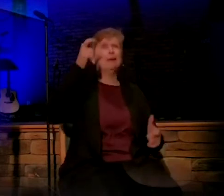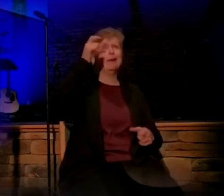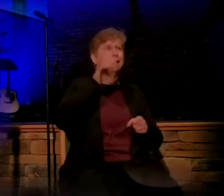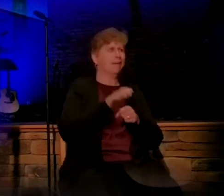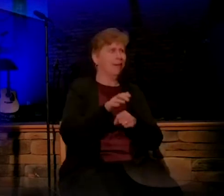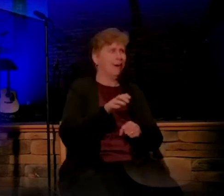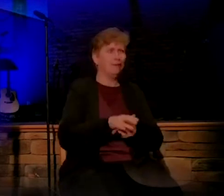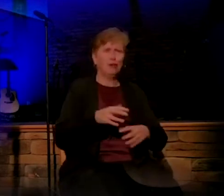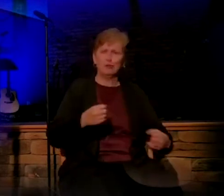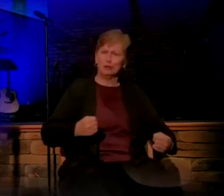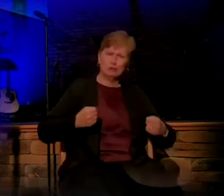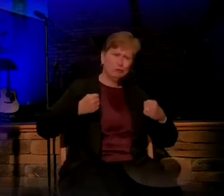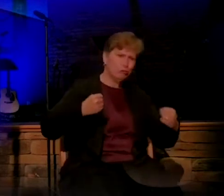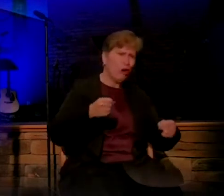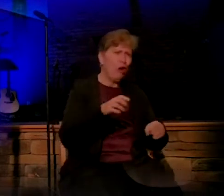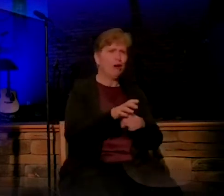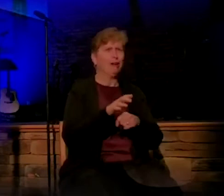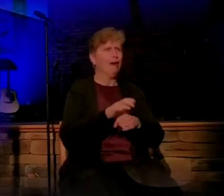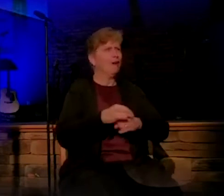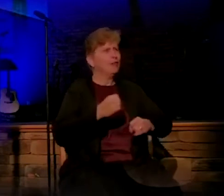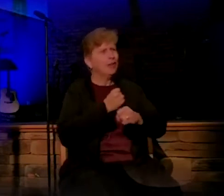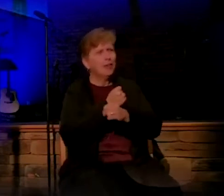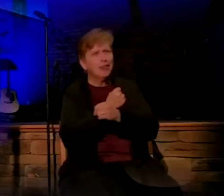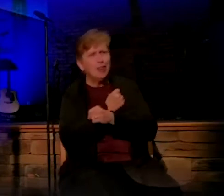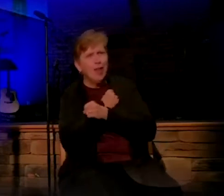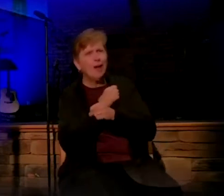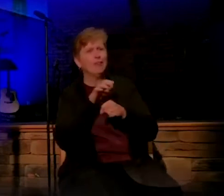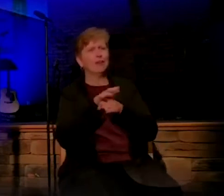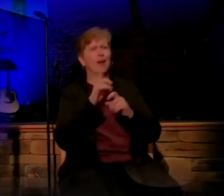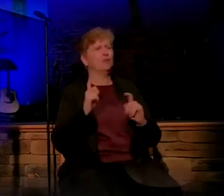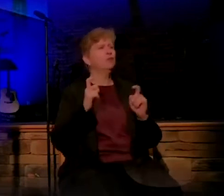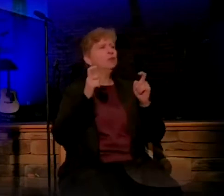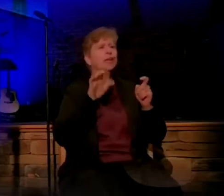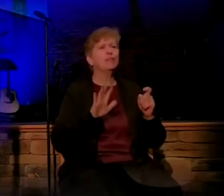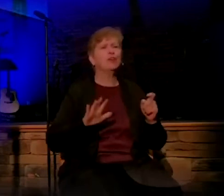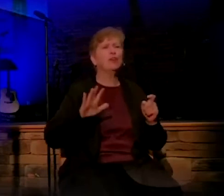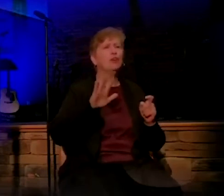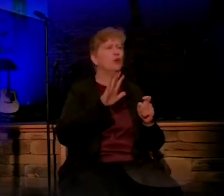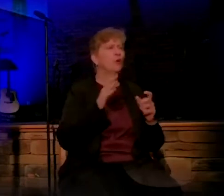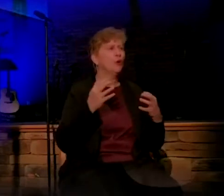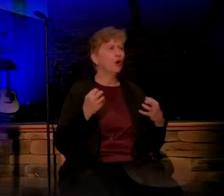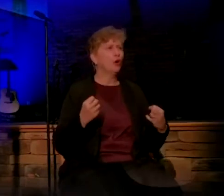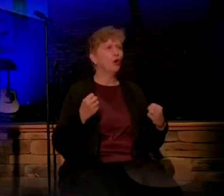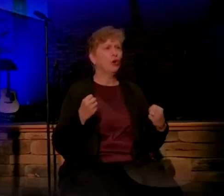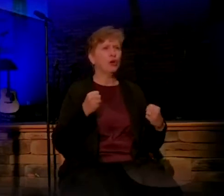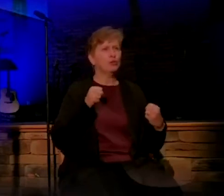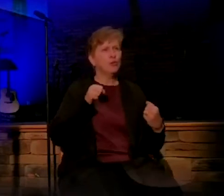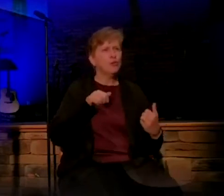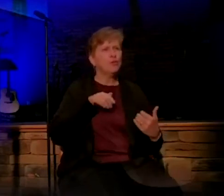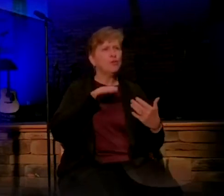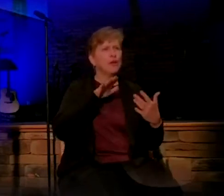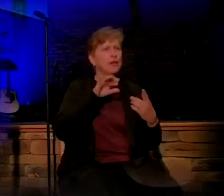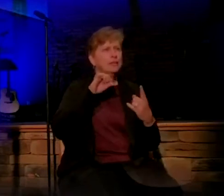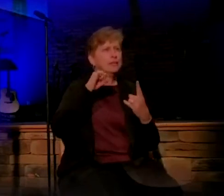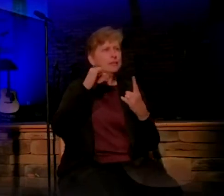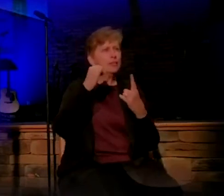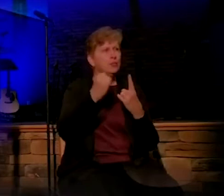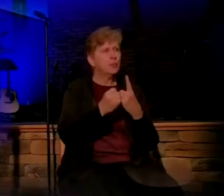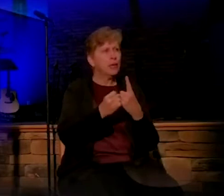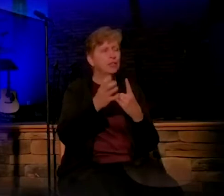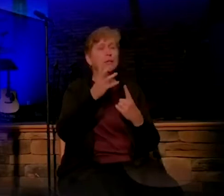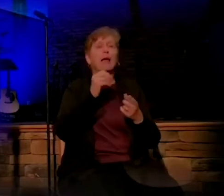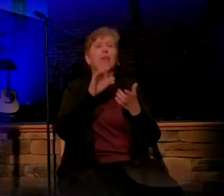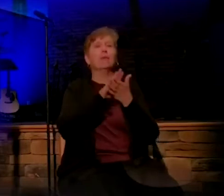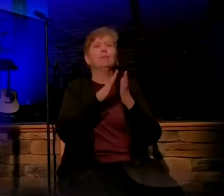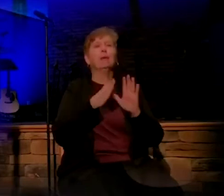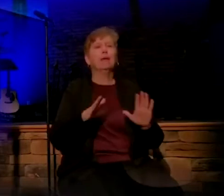enough, he is loving enough to give you the courage to face that situation and then the peace to make your